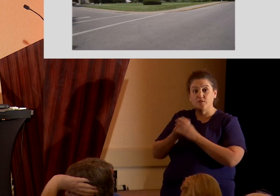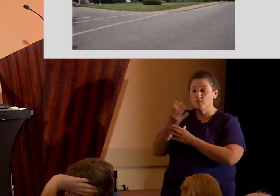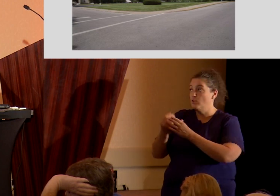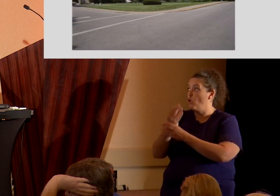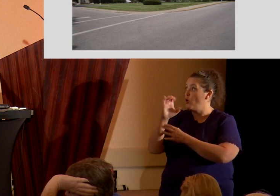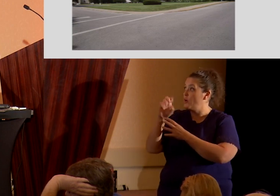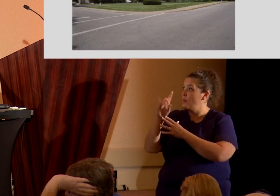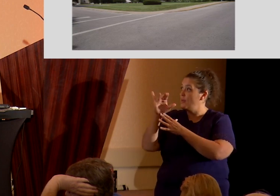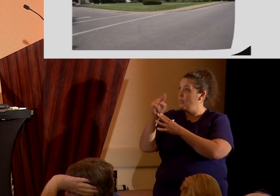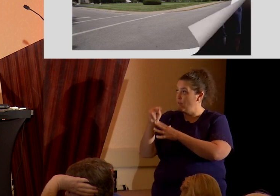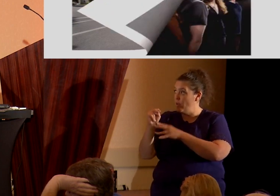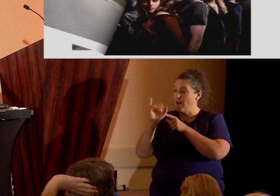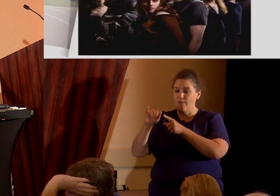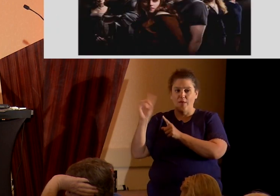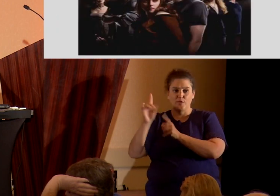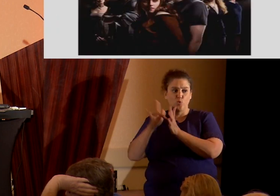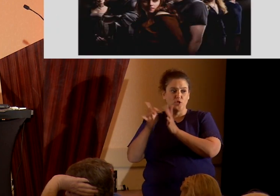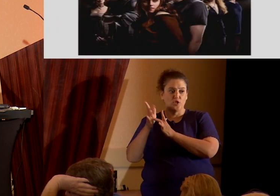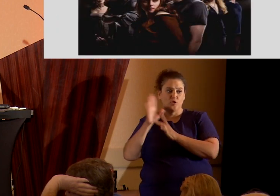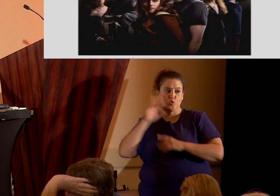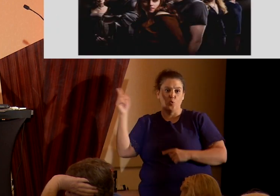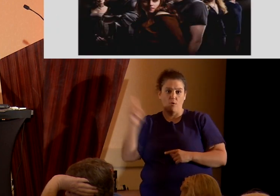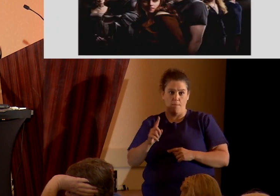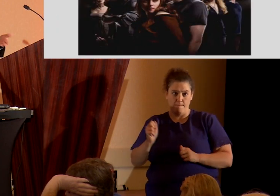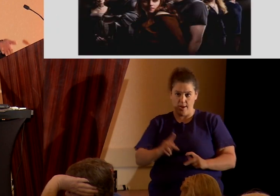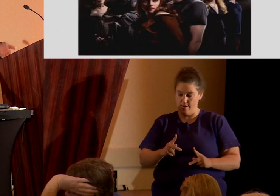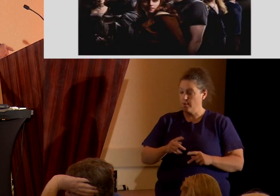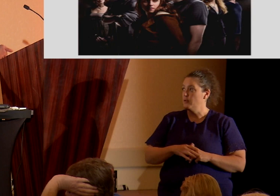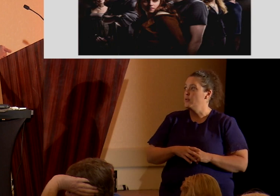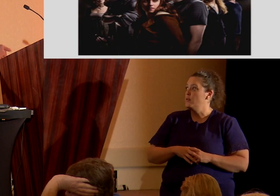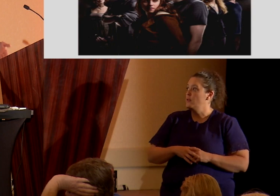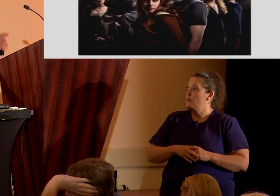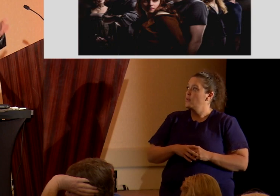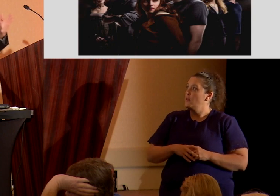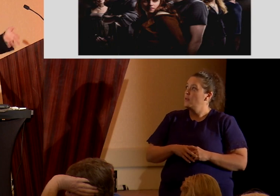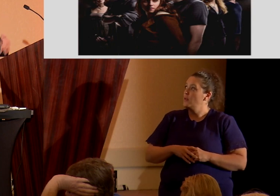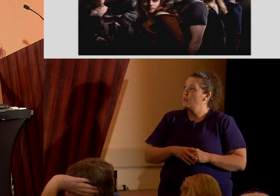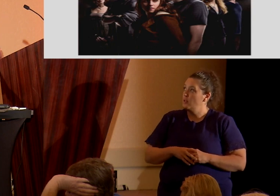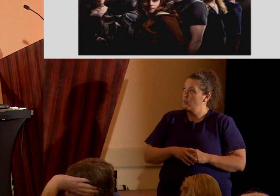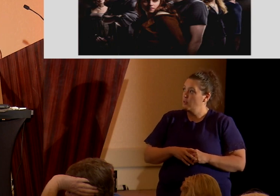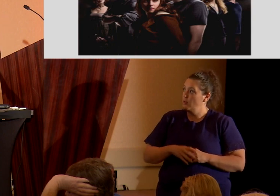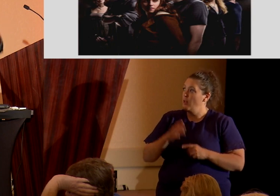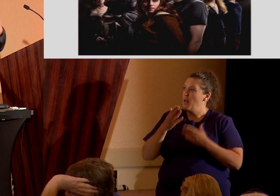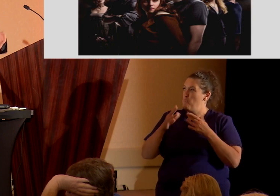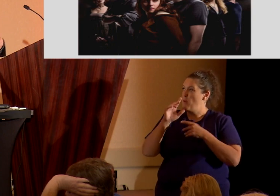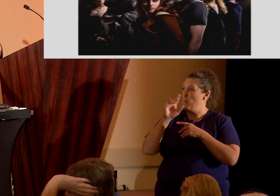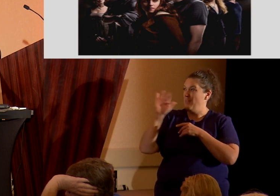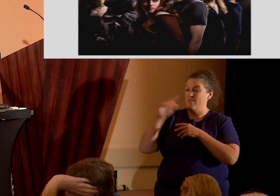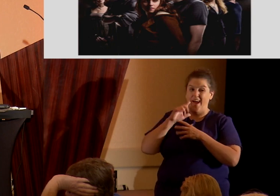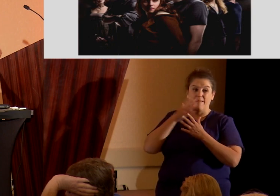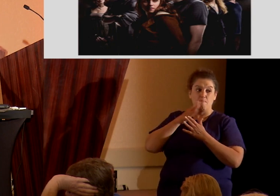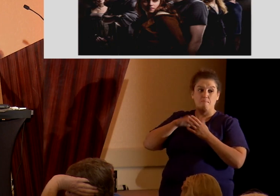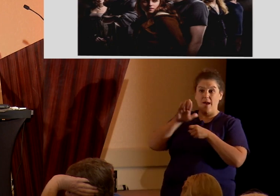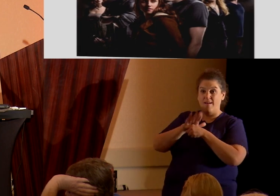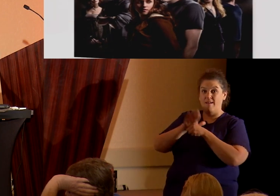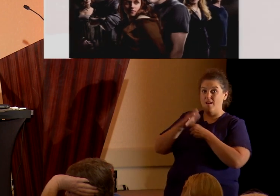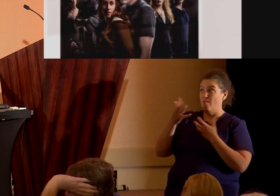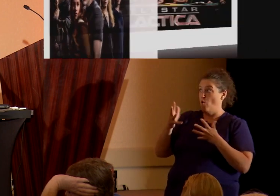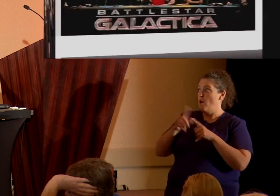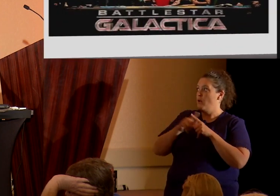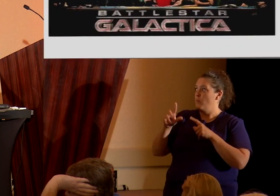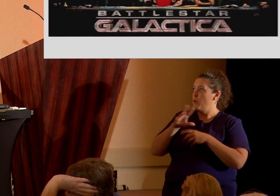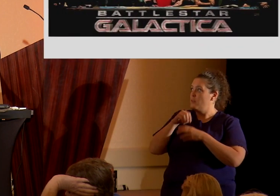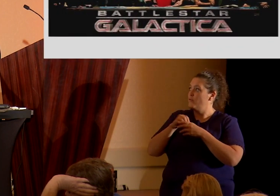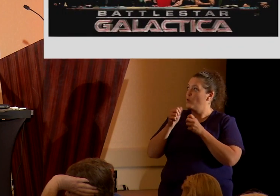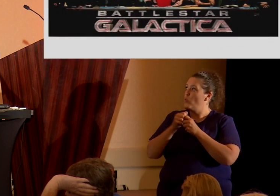and ground zero when Jesus comes back. Uh, as if Twilight Saga wasn't heinous enough already, it was also filled with Mormon